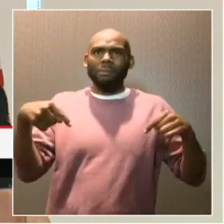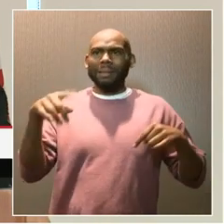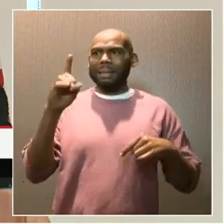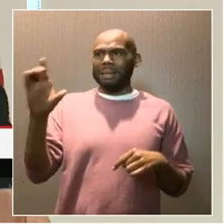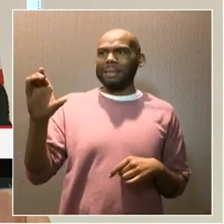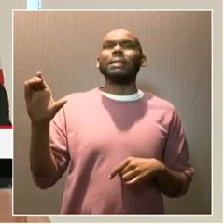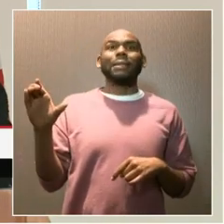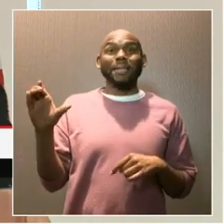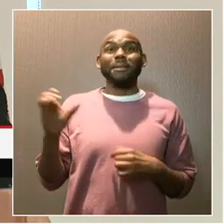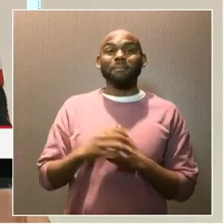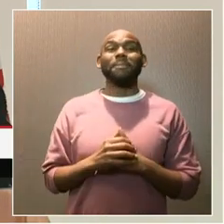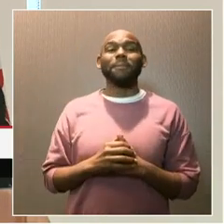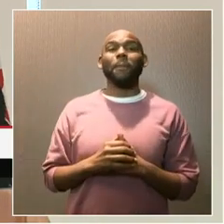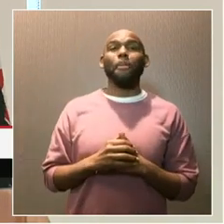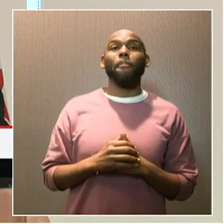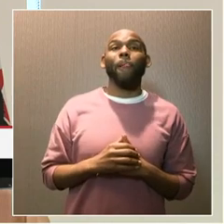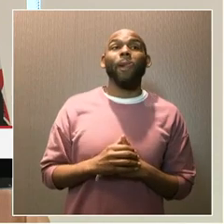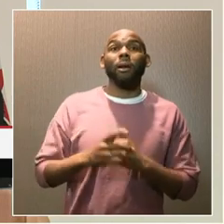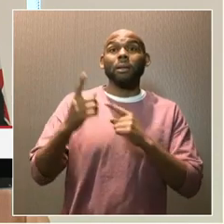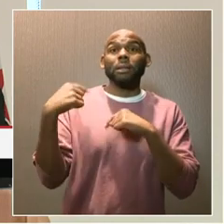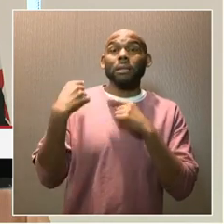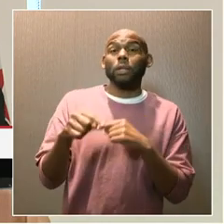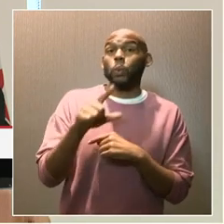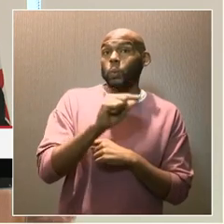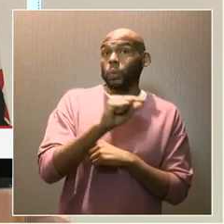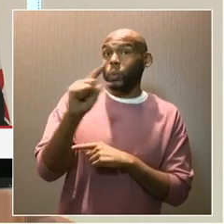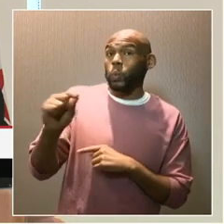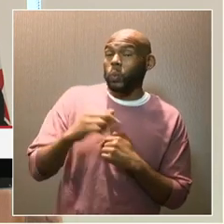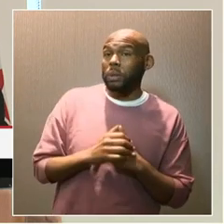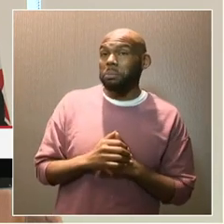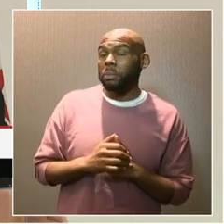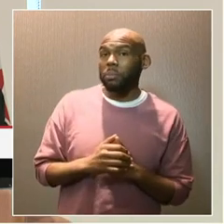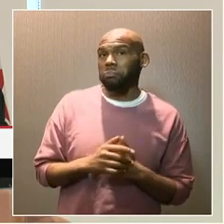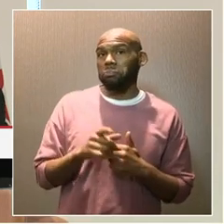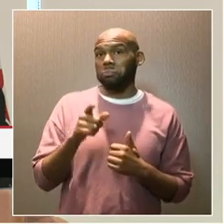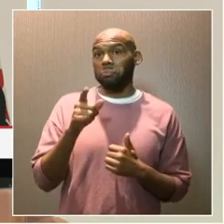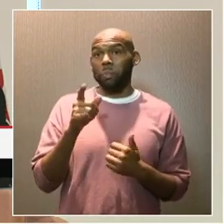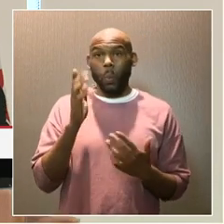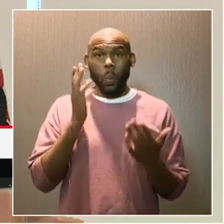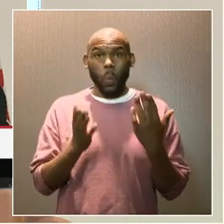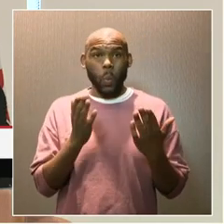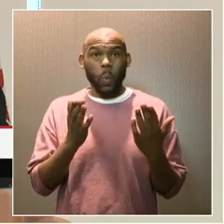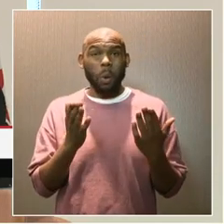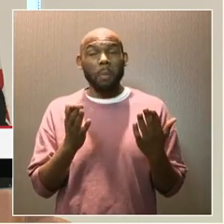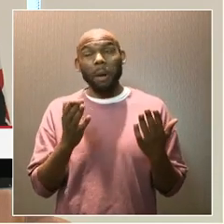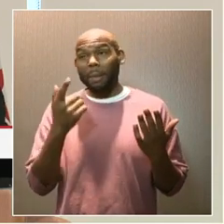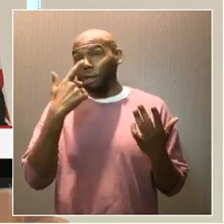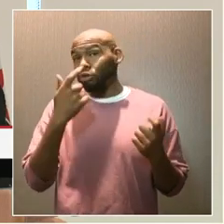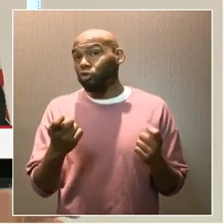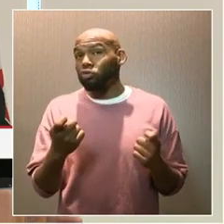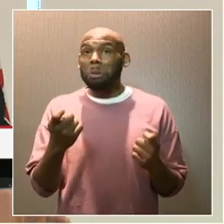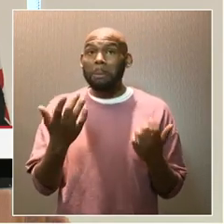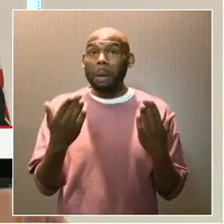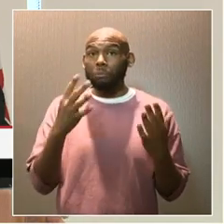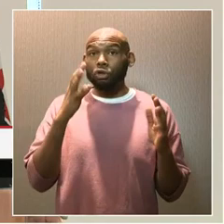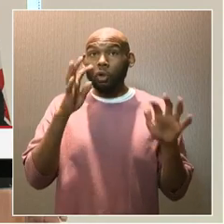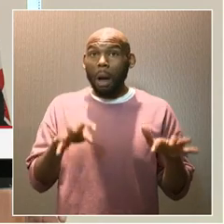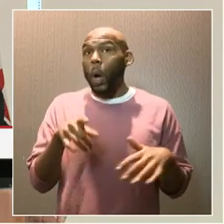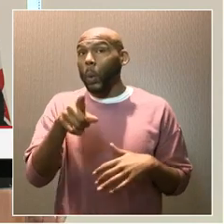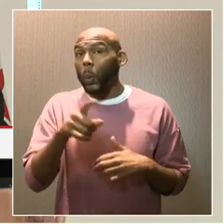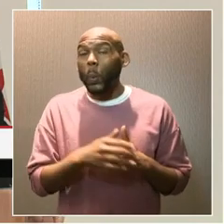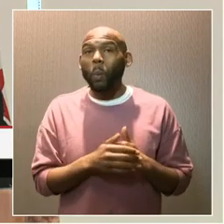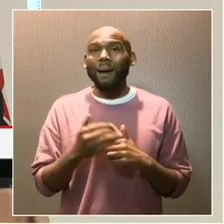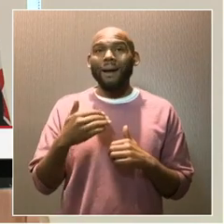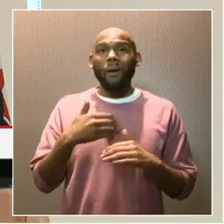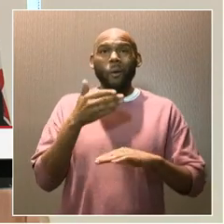Columbia. Since 2020, you'd be interested to hear this and it's shocking. We've had